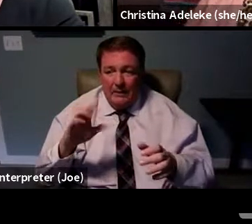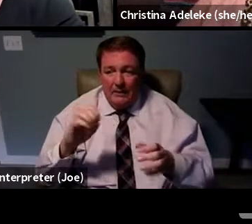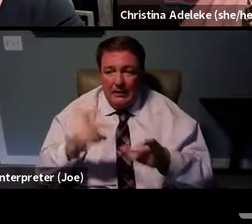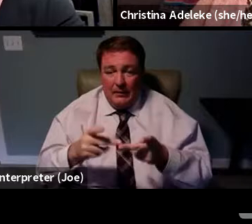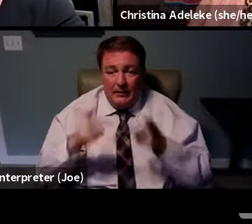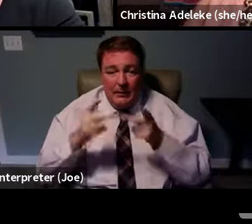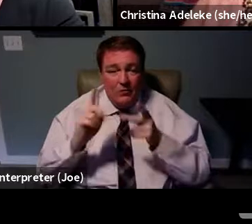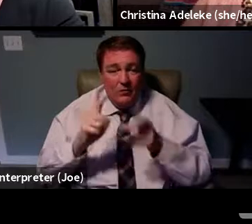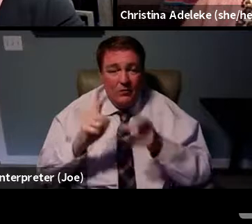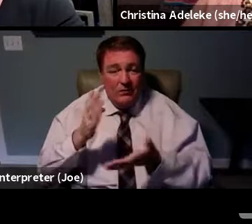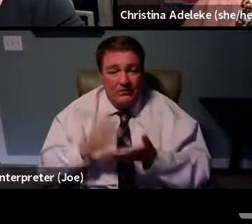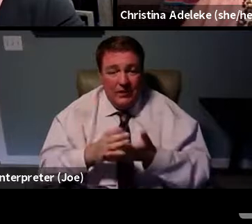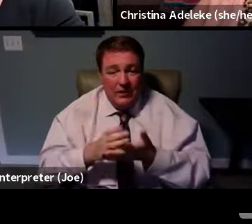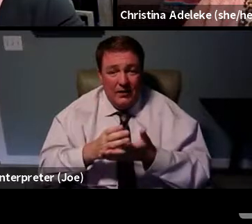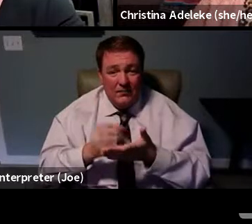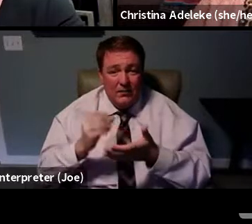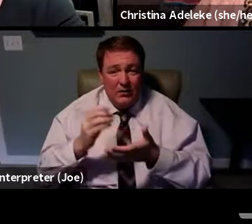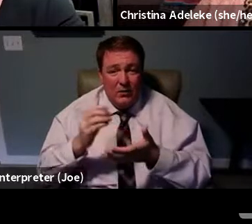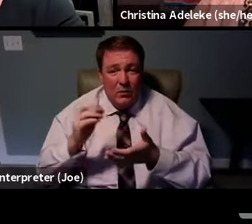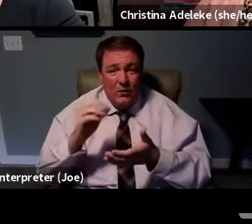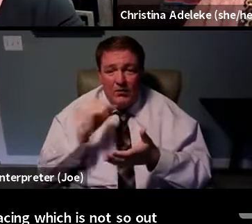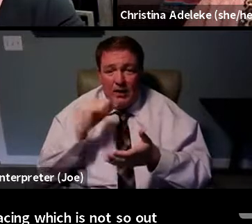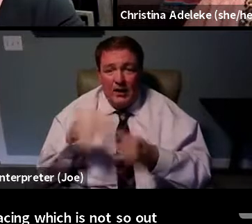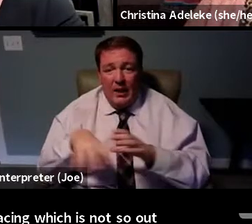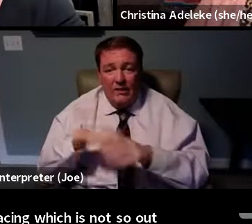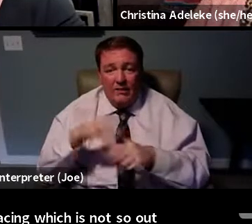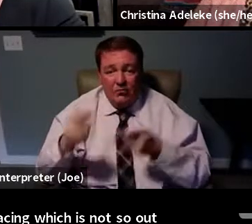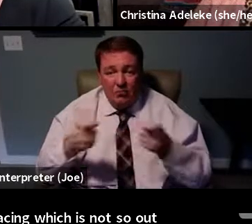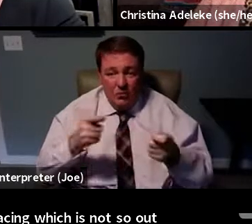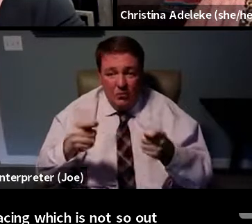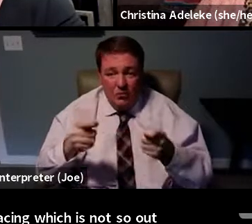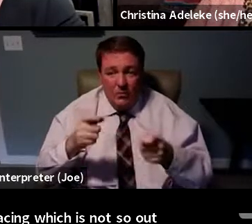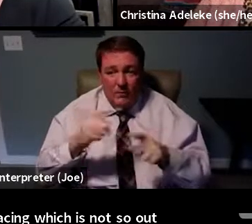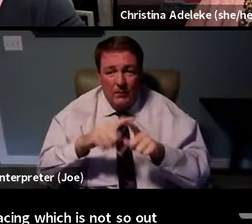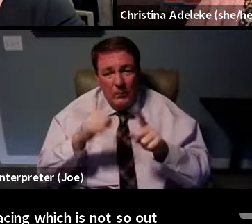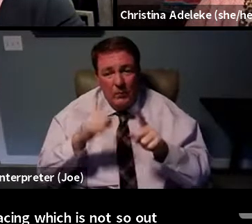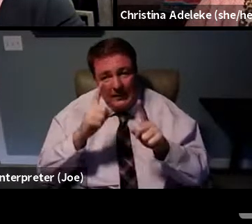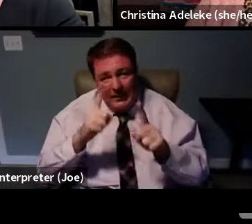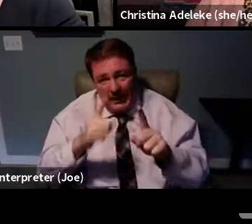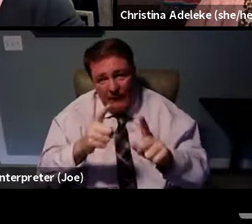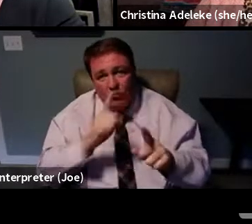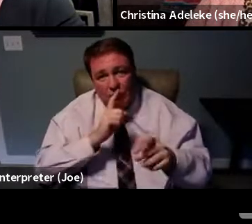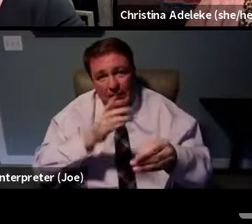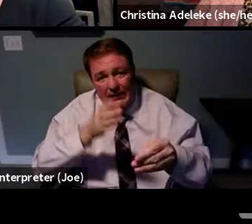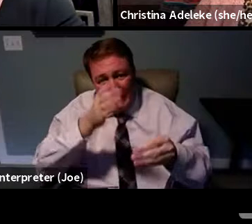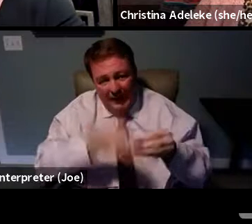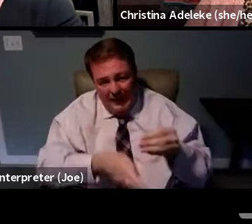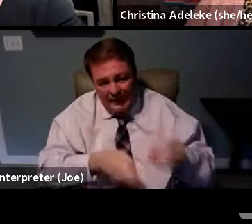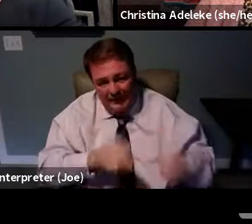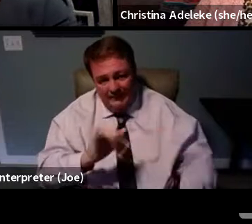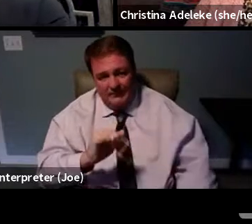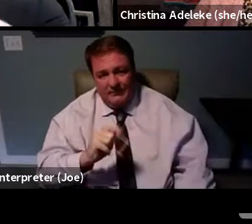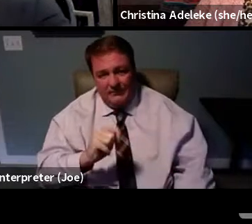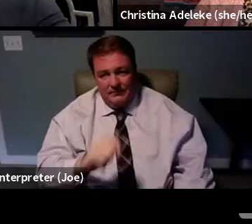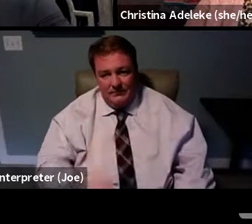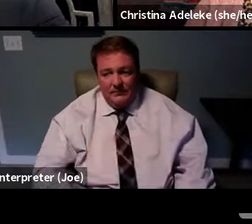it's not so out of control, but that we can aim to end the epidemic, you know, in the near future.